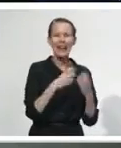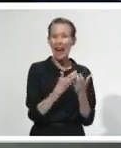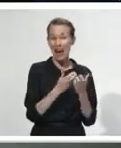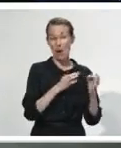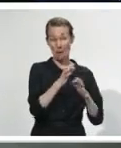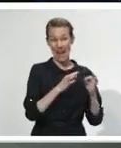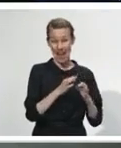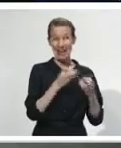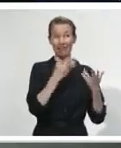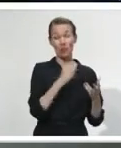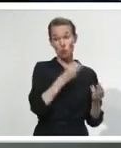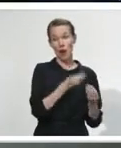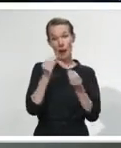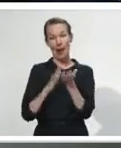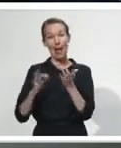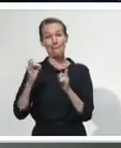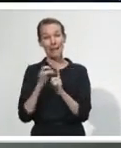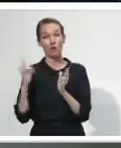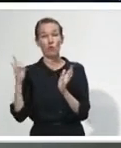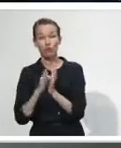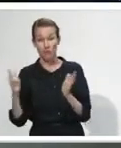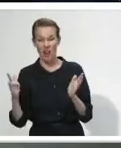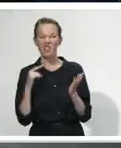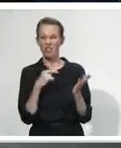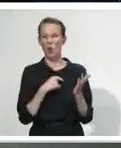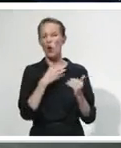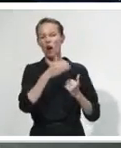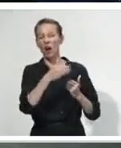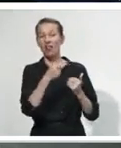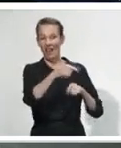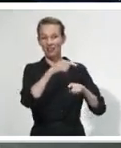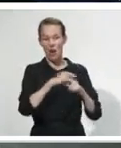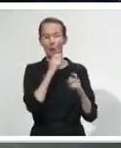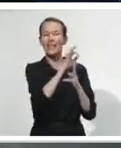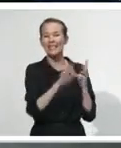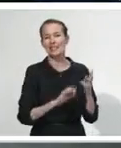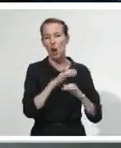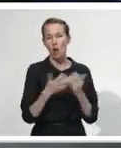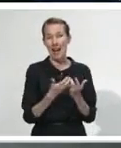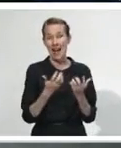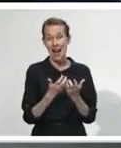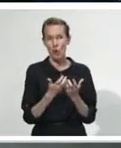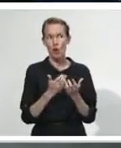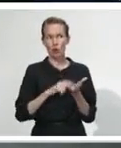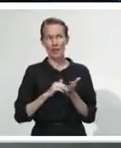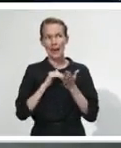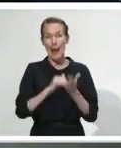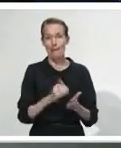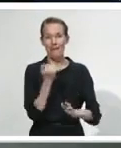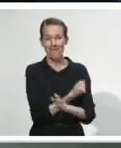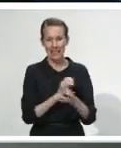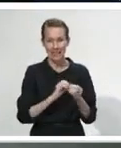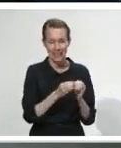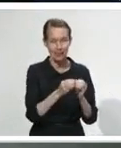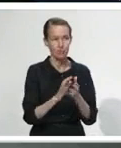in the vaccine development and access cycle. sorry. So Peter Gluckman says, Māori and iwi should be more involved in